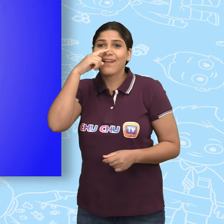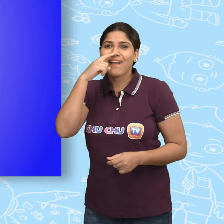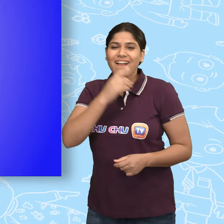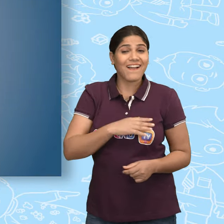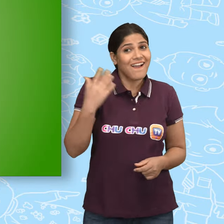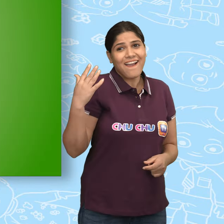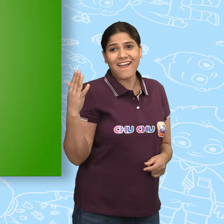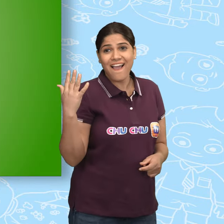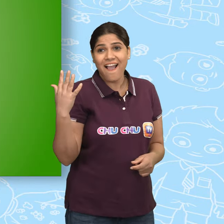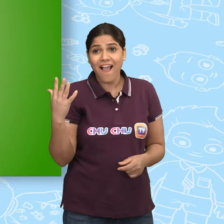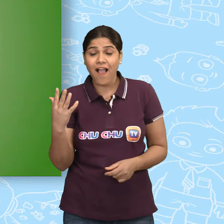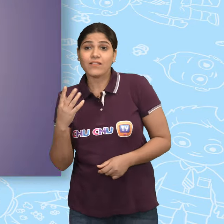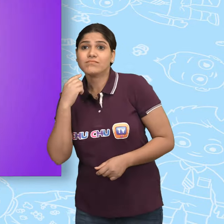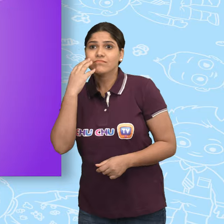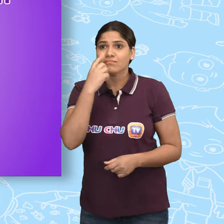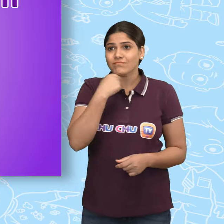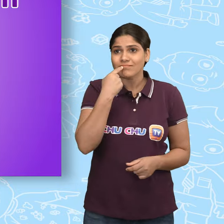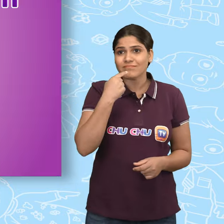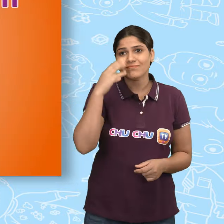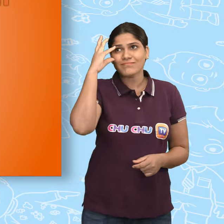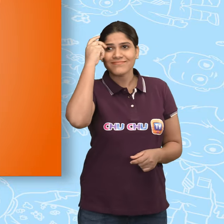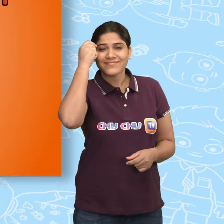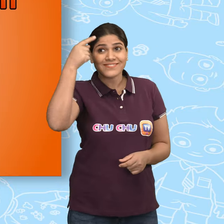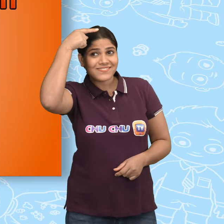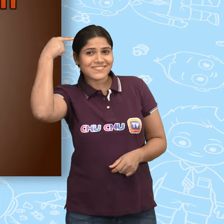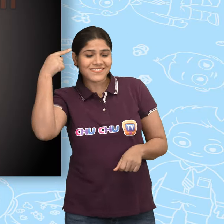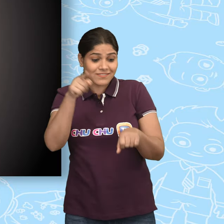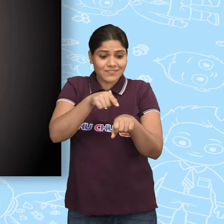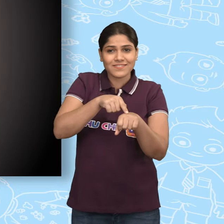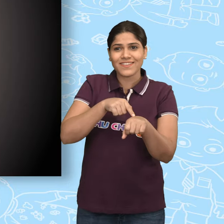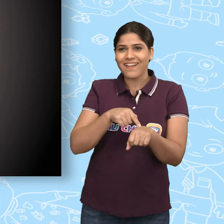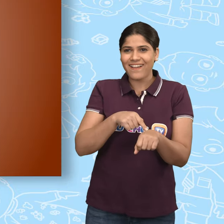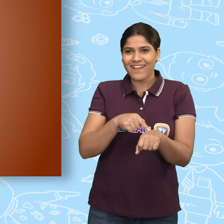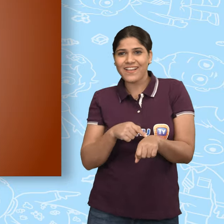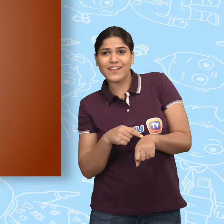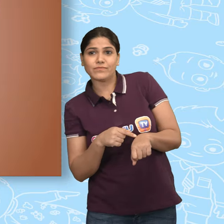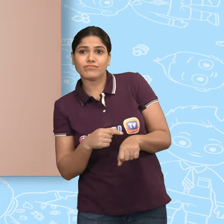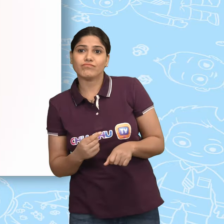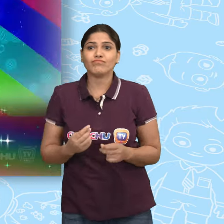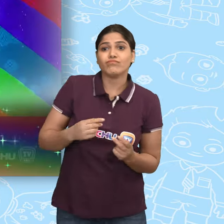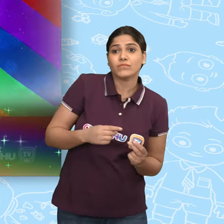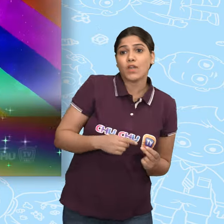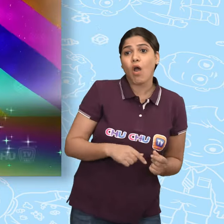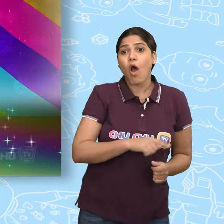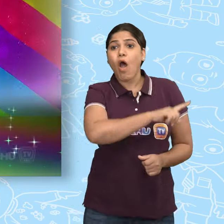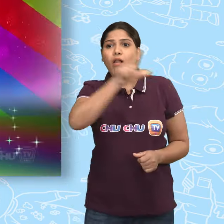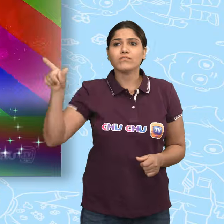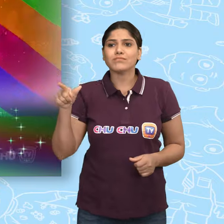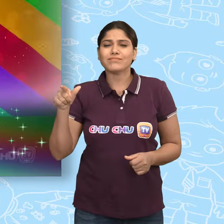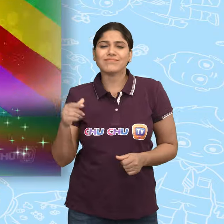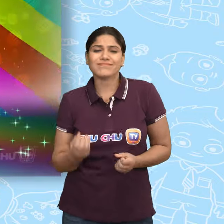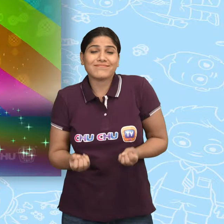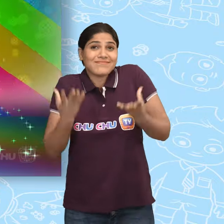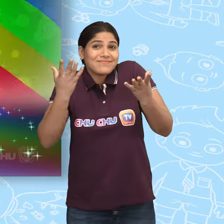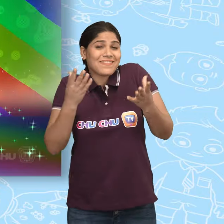nila, hara, bangni, narangay, kala, bora Sabhi colors